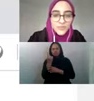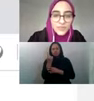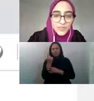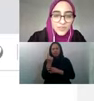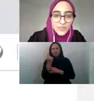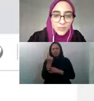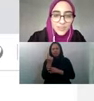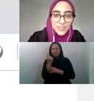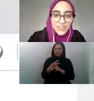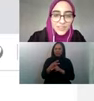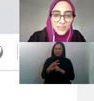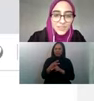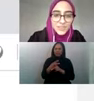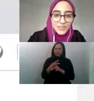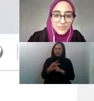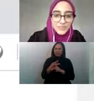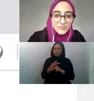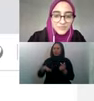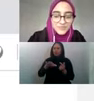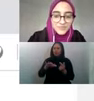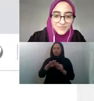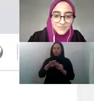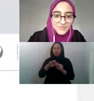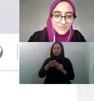part of. So I'll play that right here.